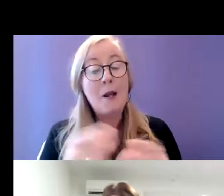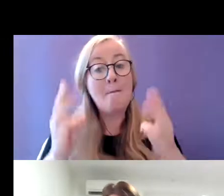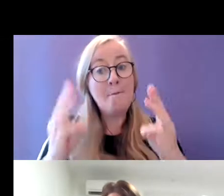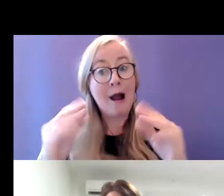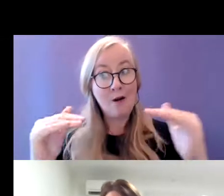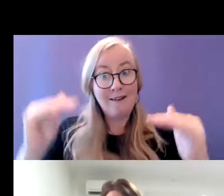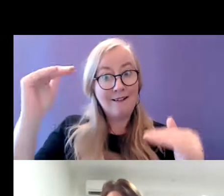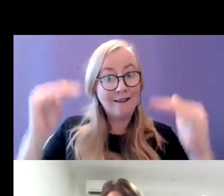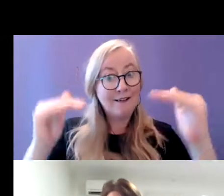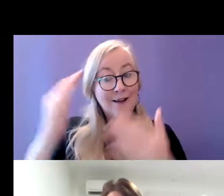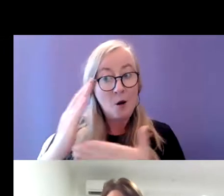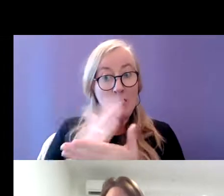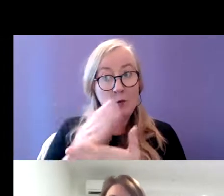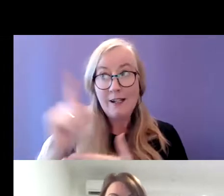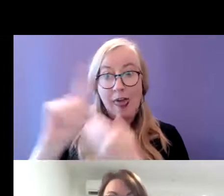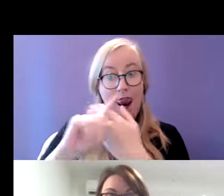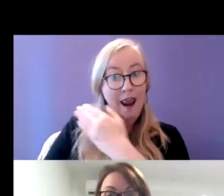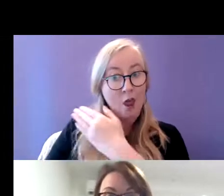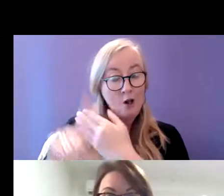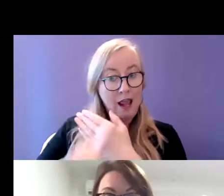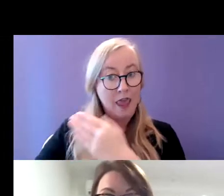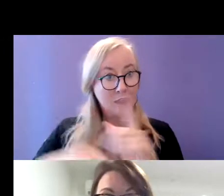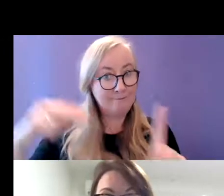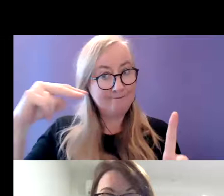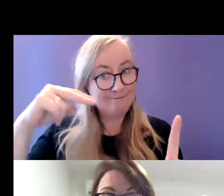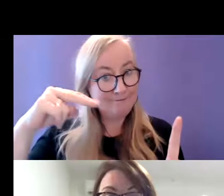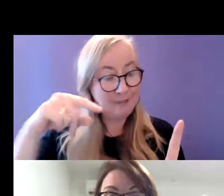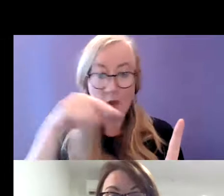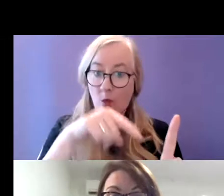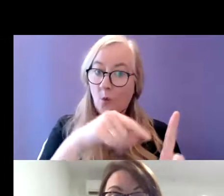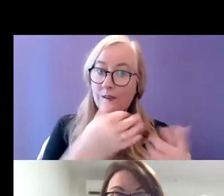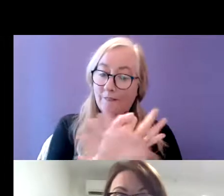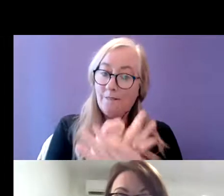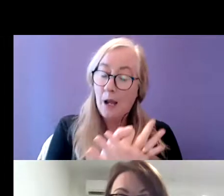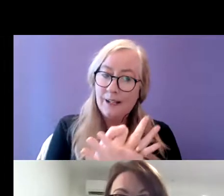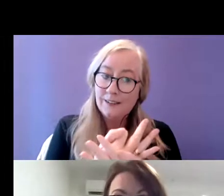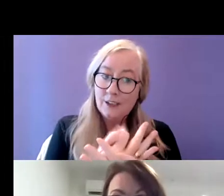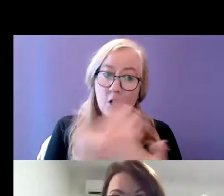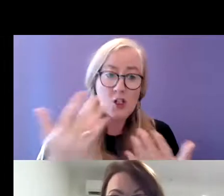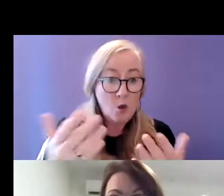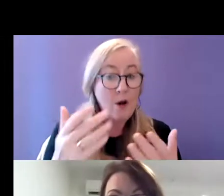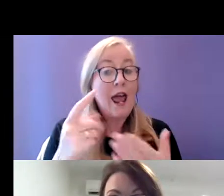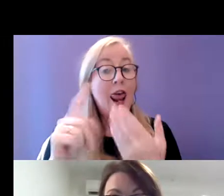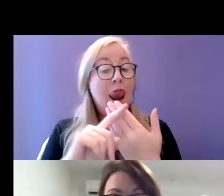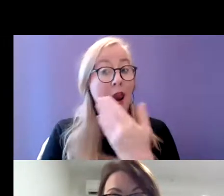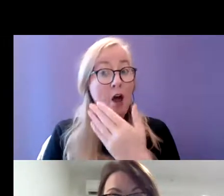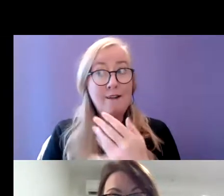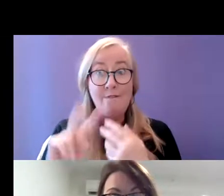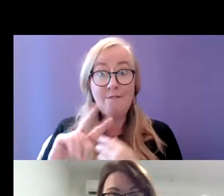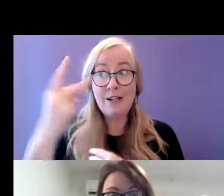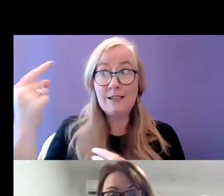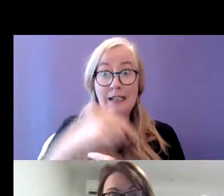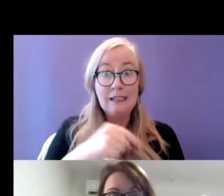landlords and a fear of the landlord looms large over these families. Routine landlord visits can be dreaded as they may